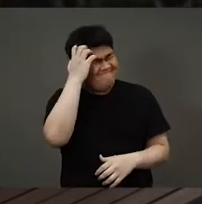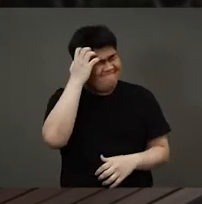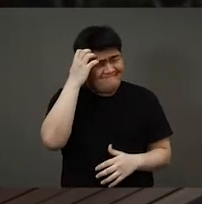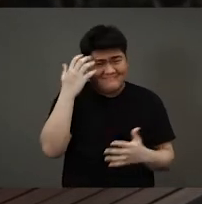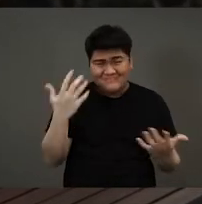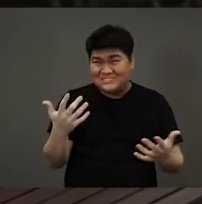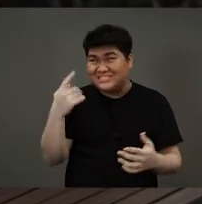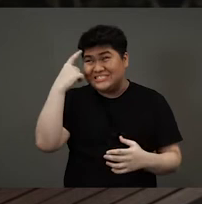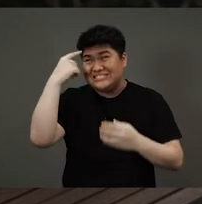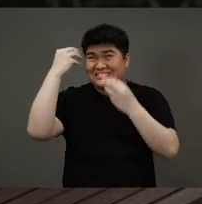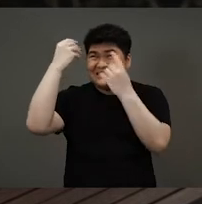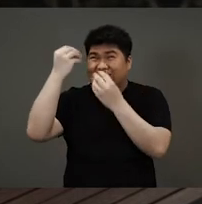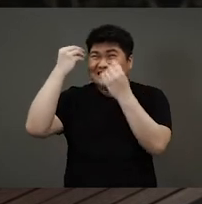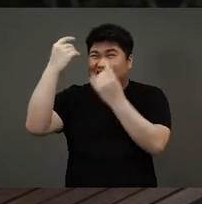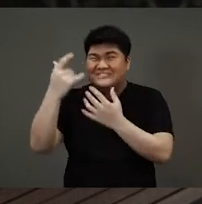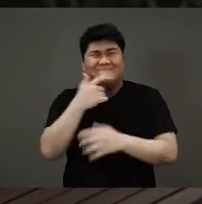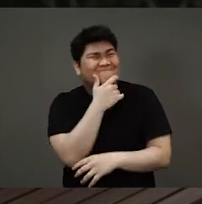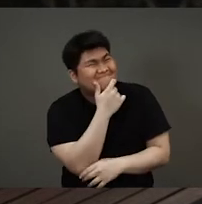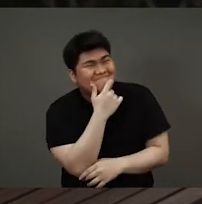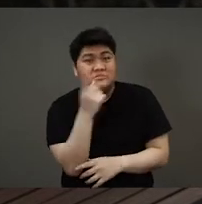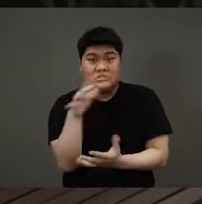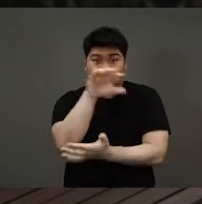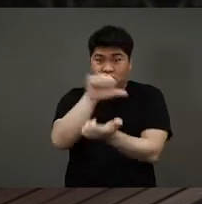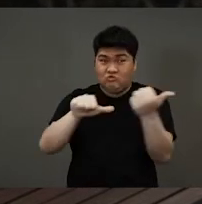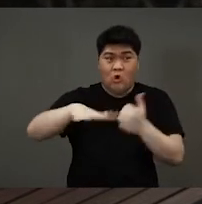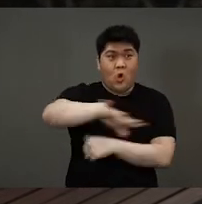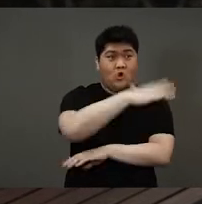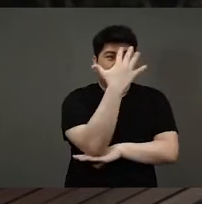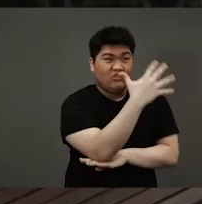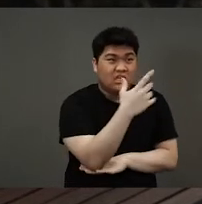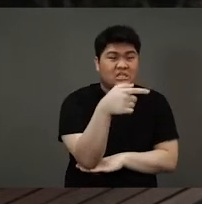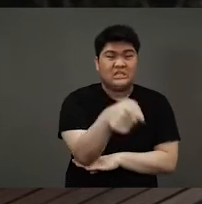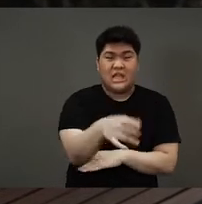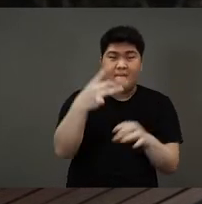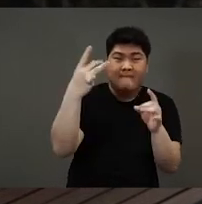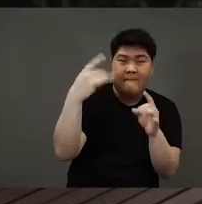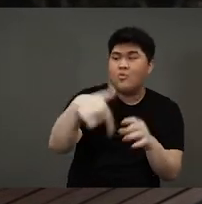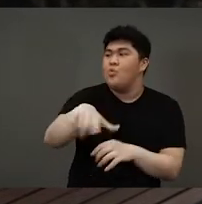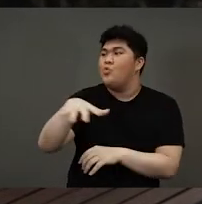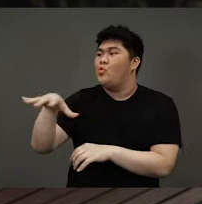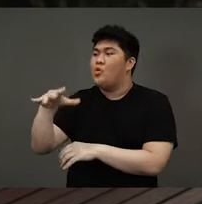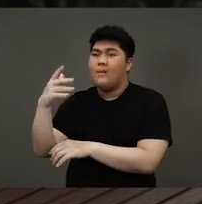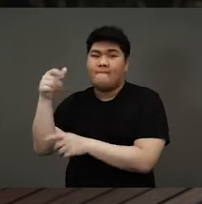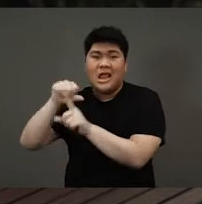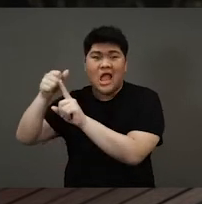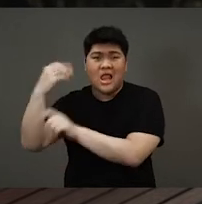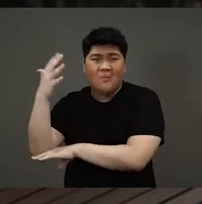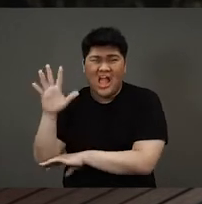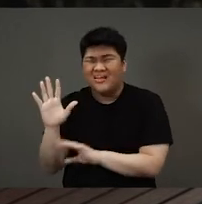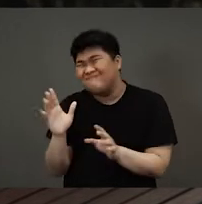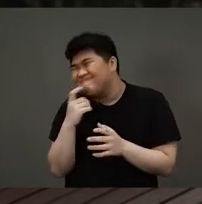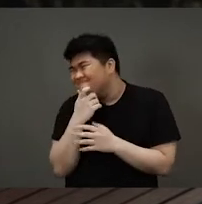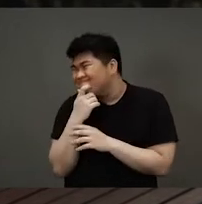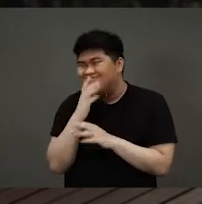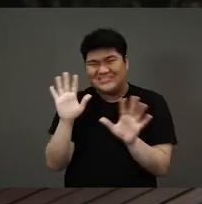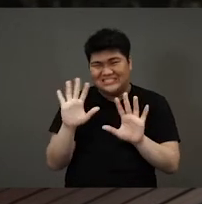and he began to think and think and think. He didn't want to destroy the trees or the bamboo or the banana palms. He didn't